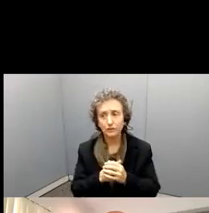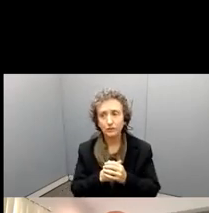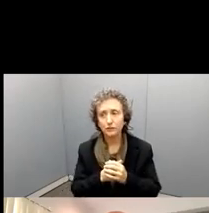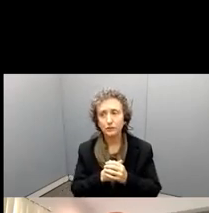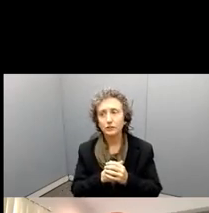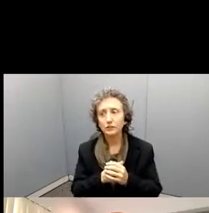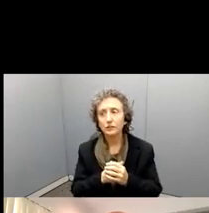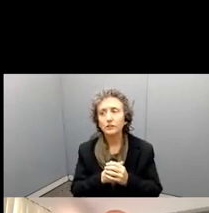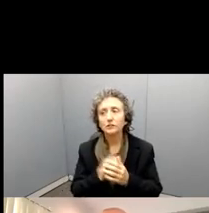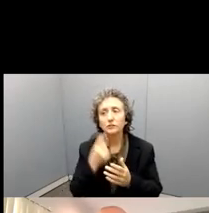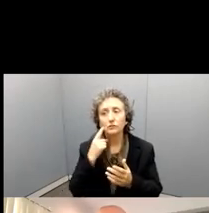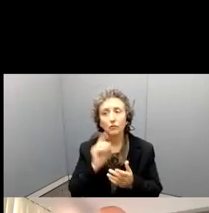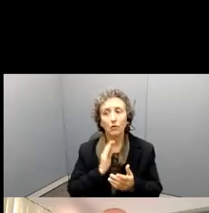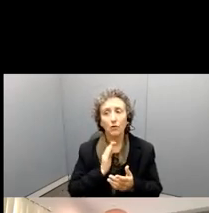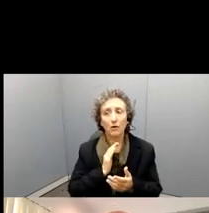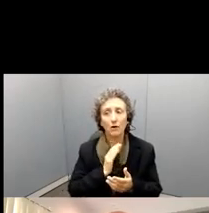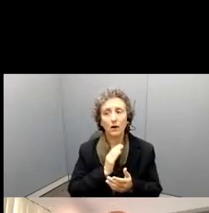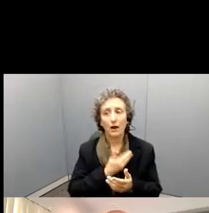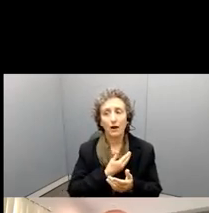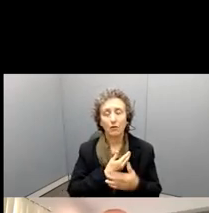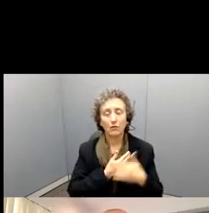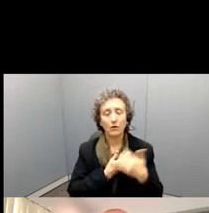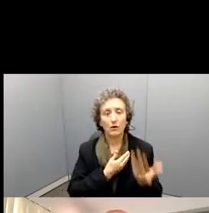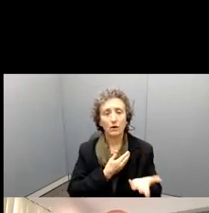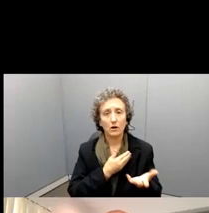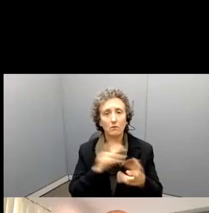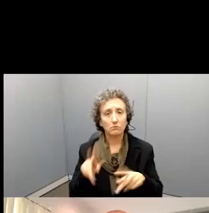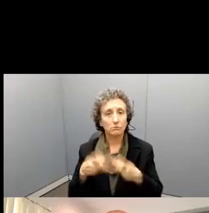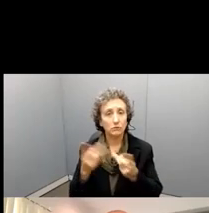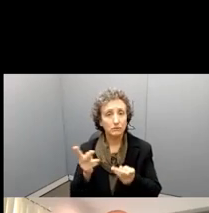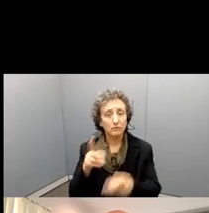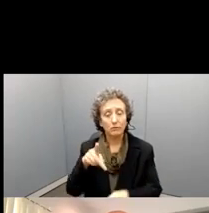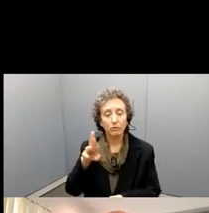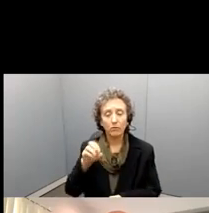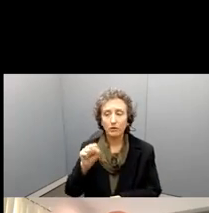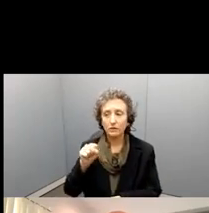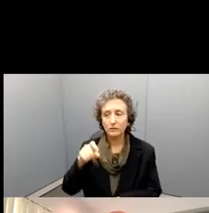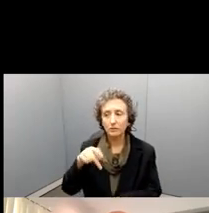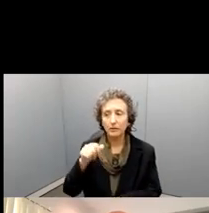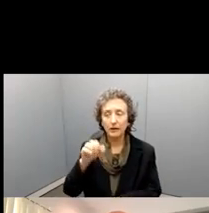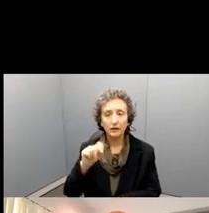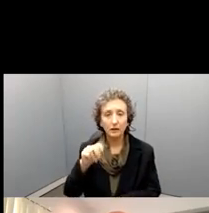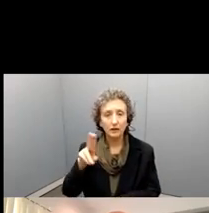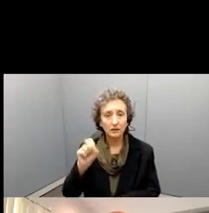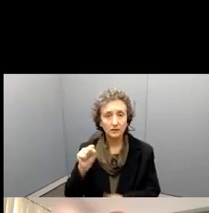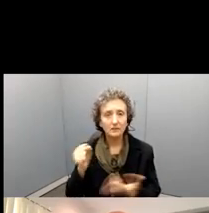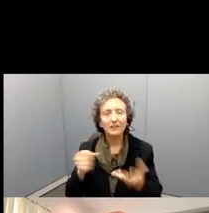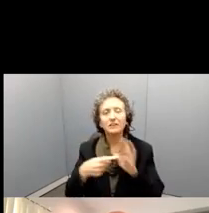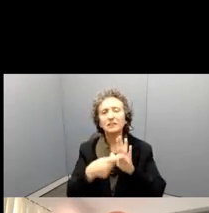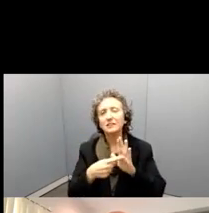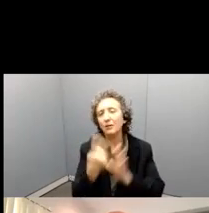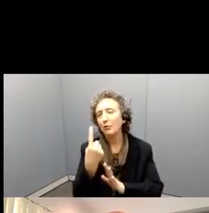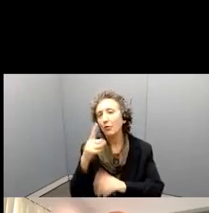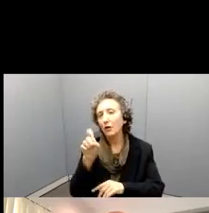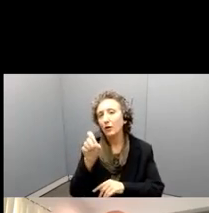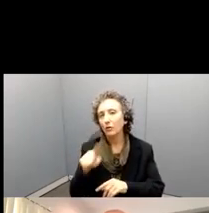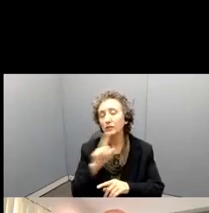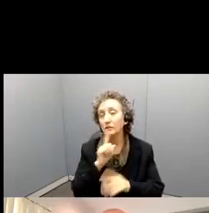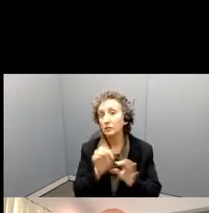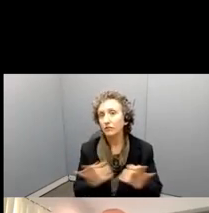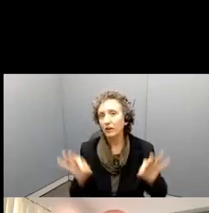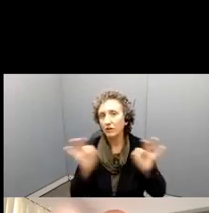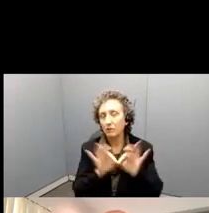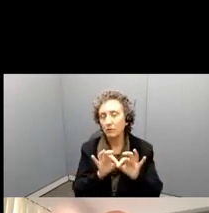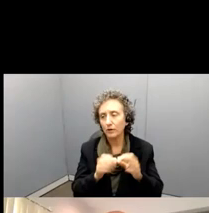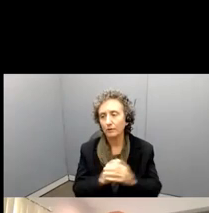uh, in our prospectus that we're asking. Now, for example, there's one question that's very important. We often ask,